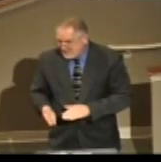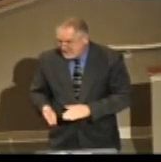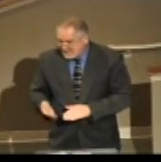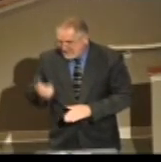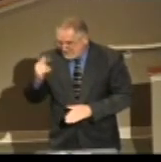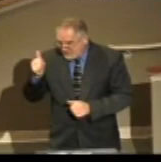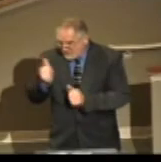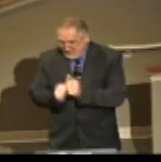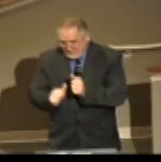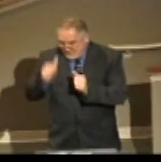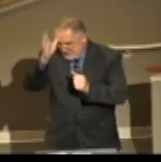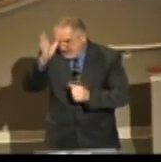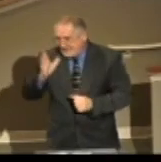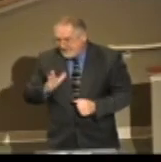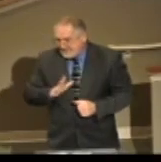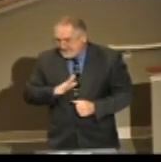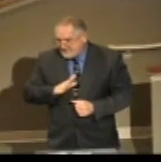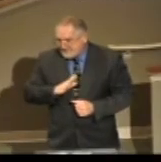for every man.